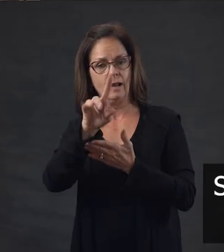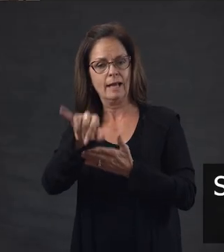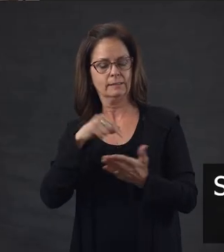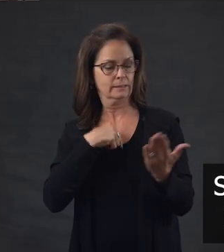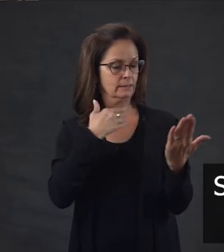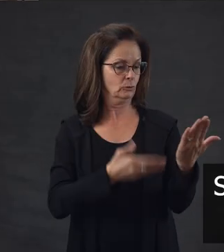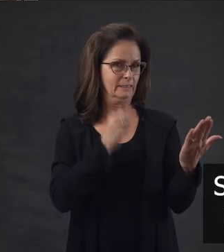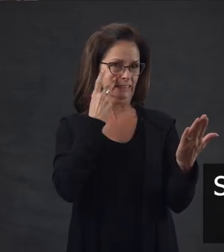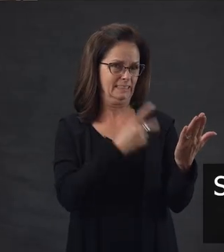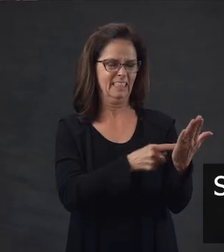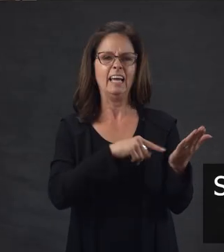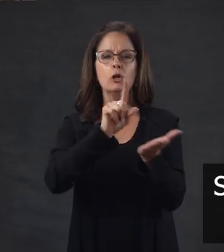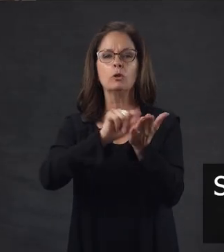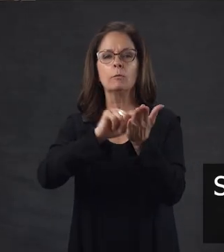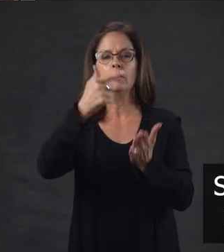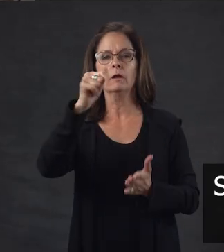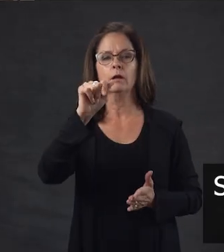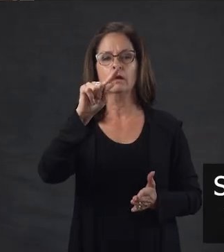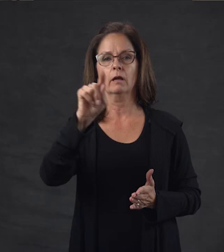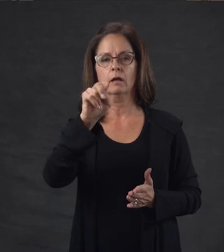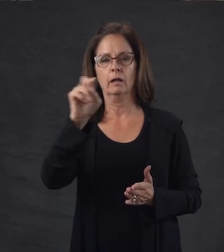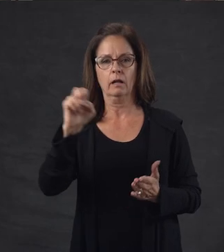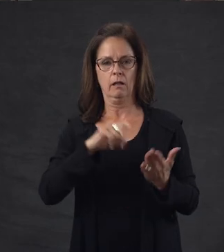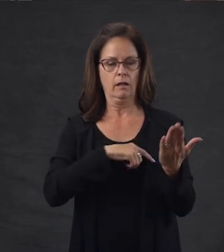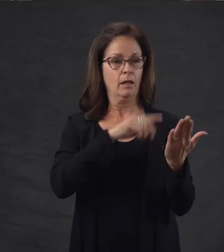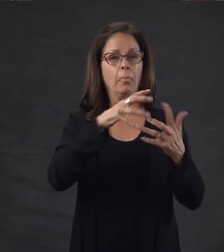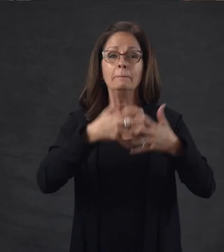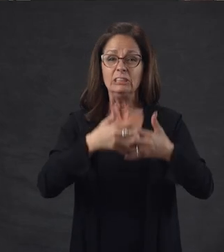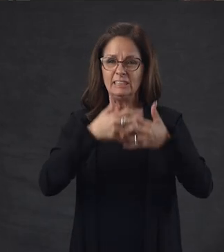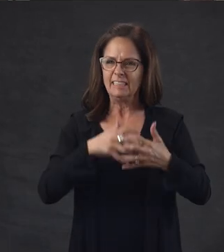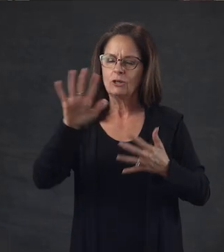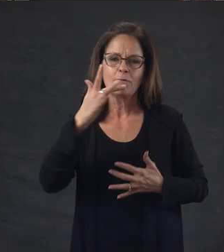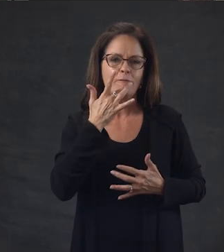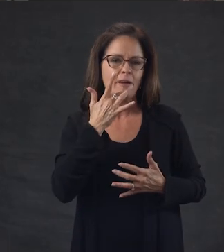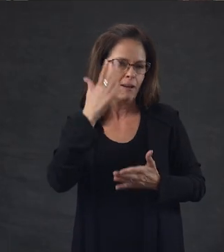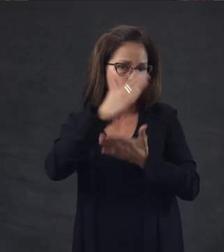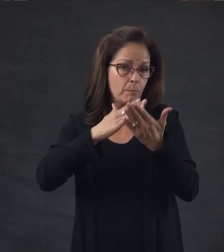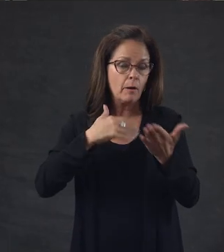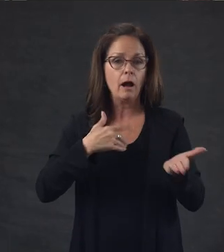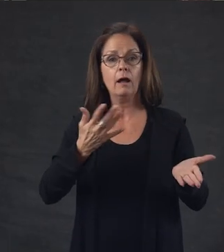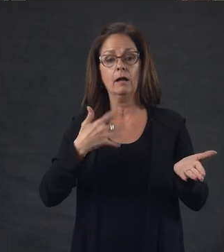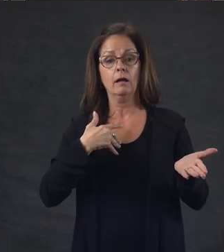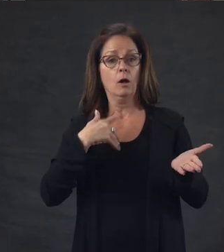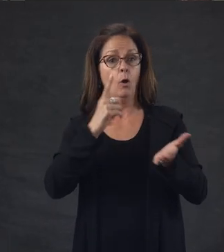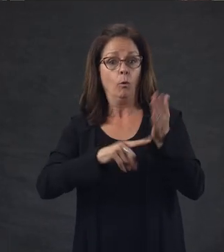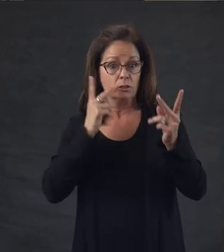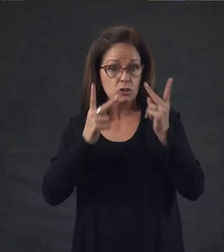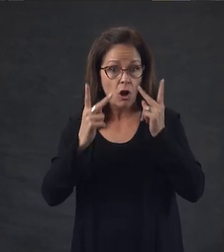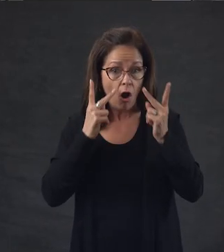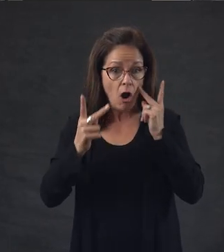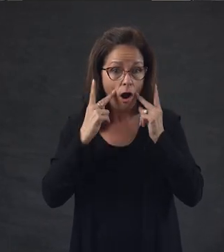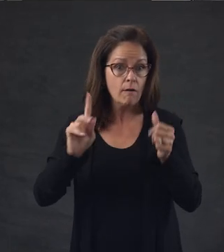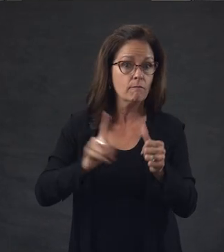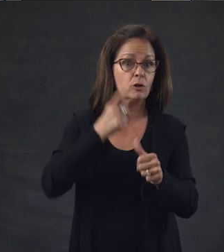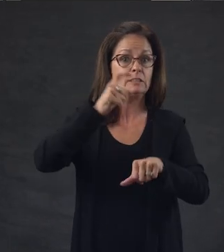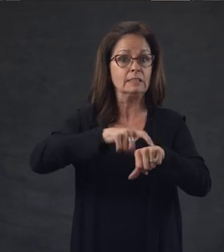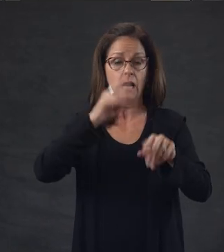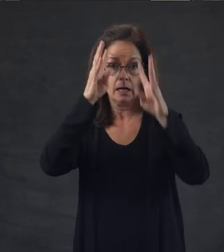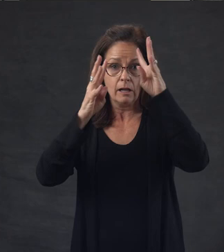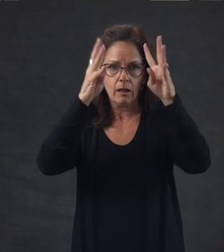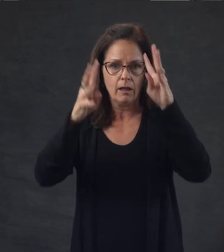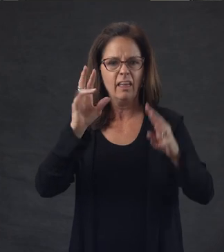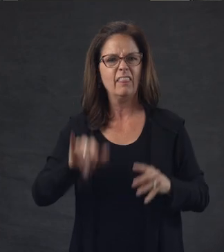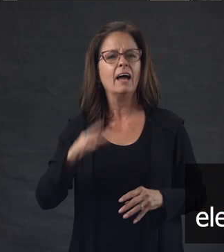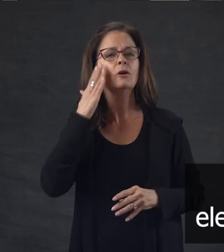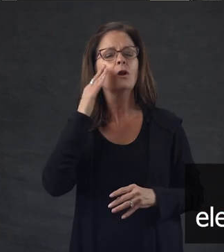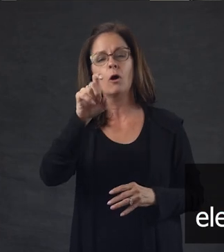that appeared in the Colorado Springs Gazette, which says the machines were her favorite part. Photo, machines at the exposition. Innovations demonstrated for the